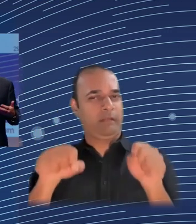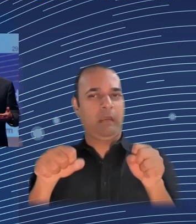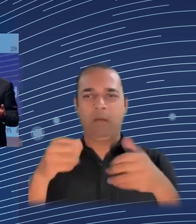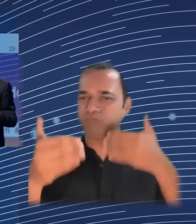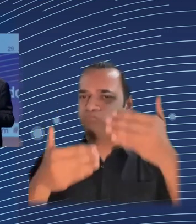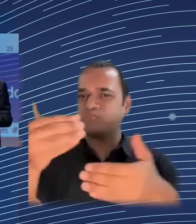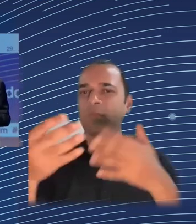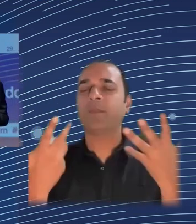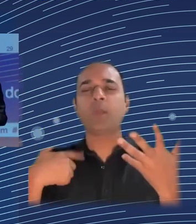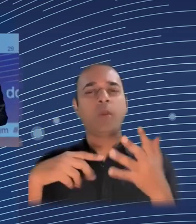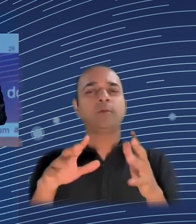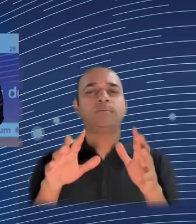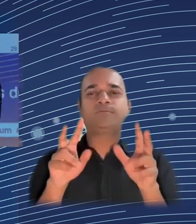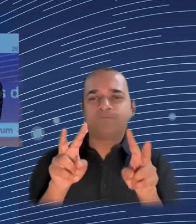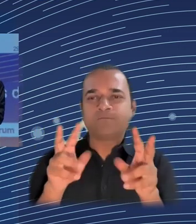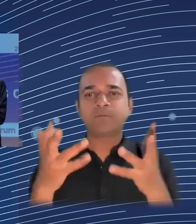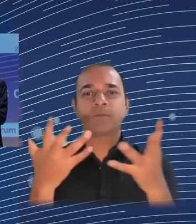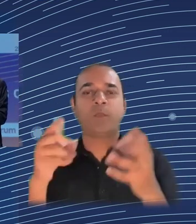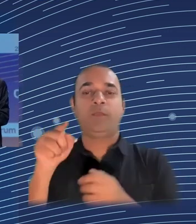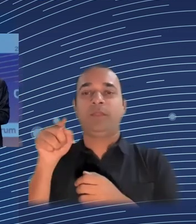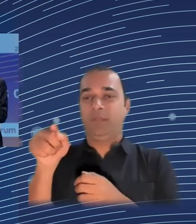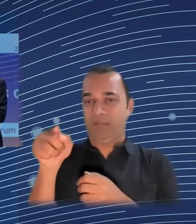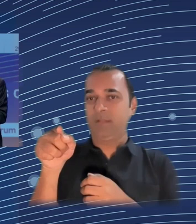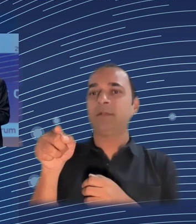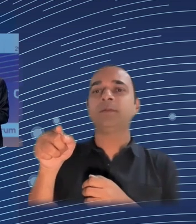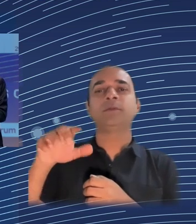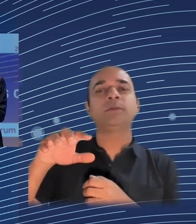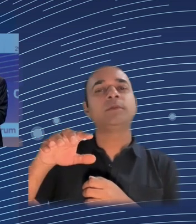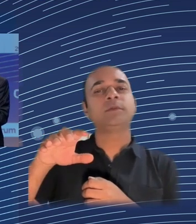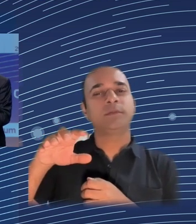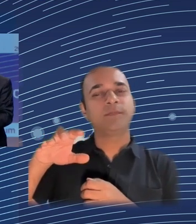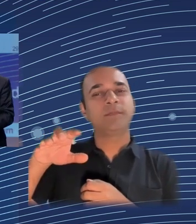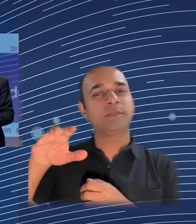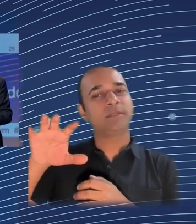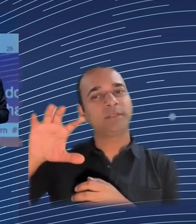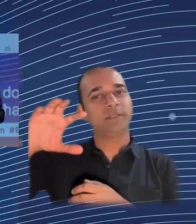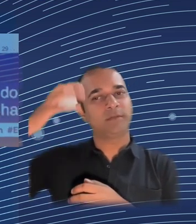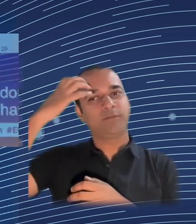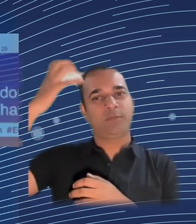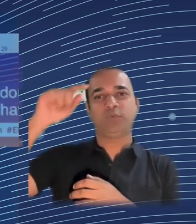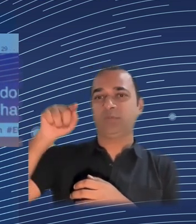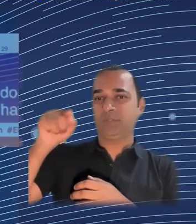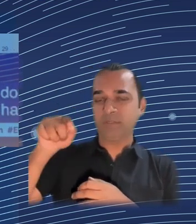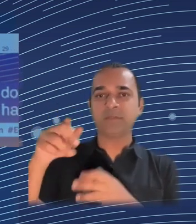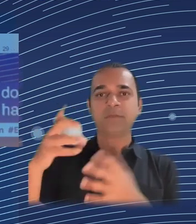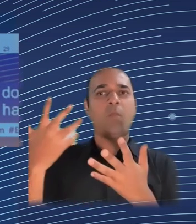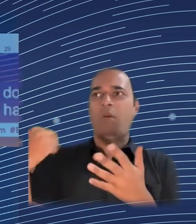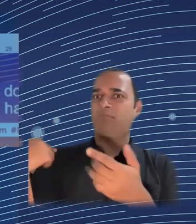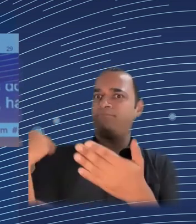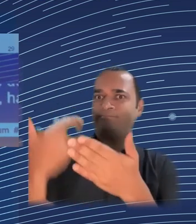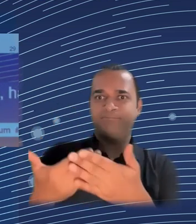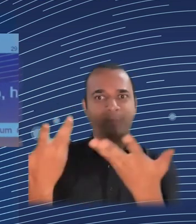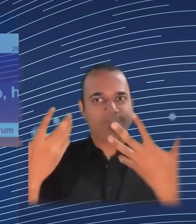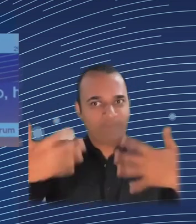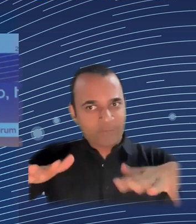have not been particularly dynamic. So we need to bet on the potential of every territory, because in the case of Europe, two-thirds of